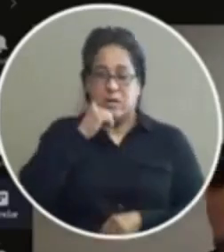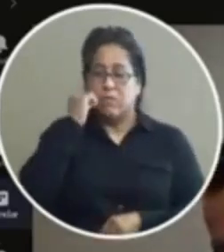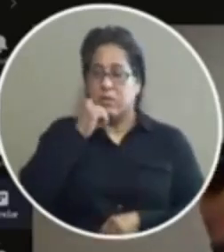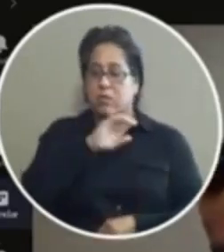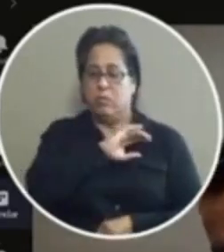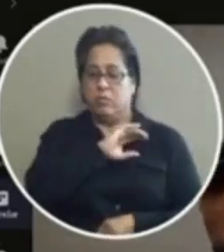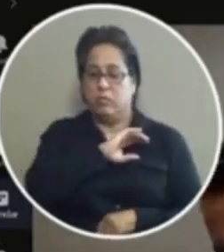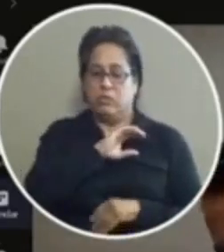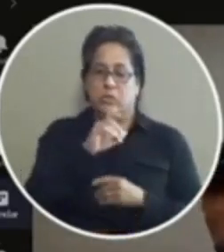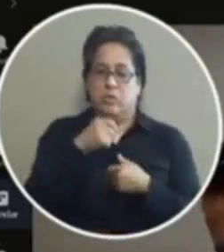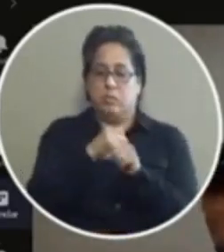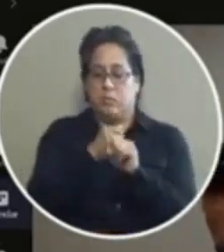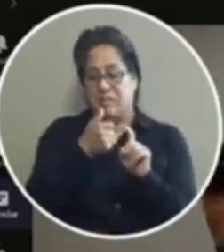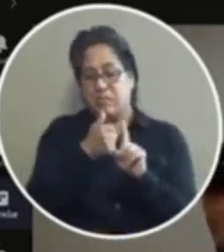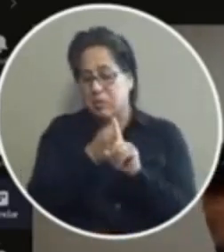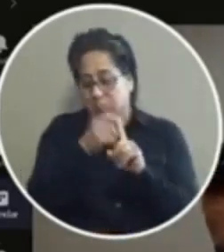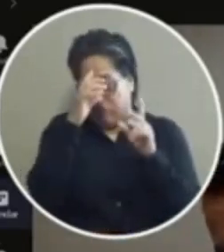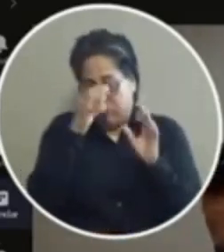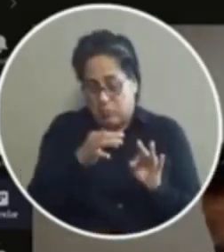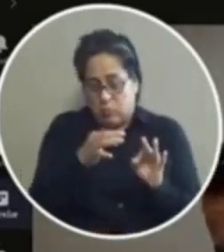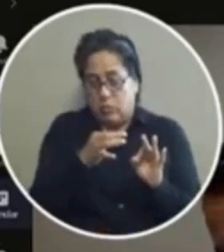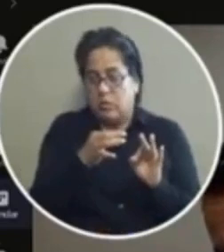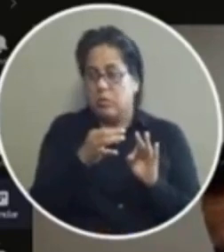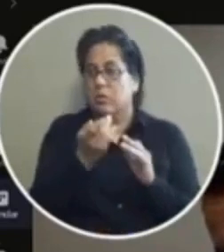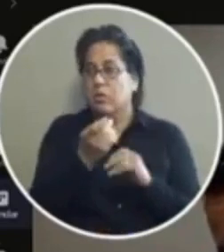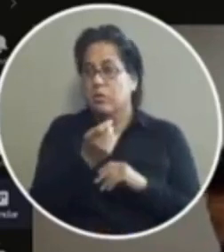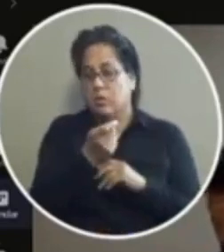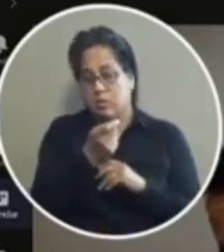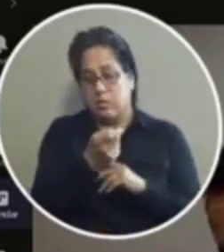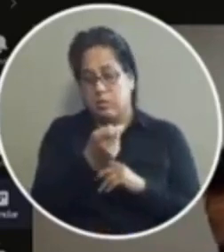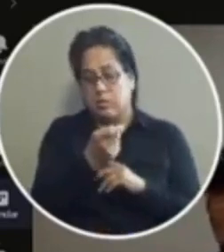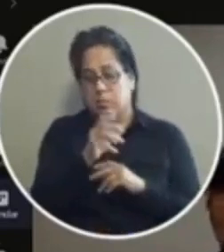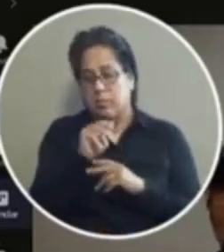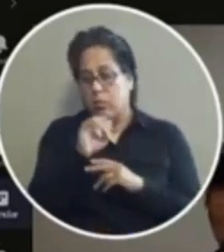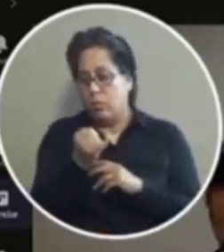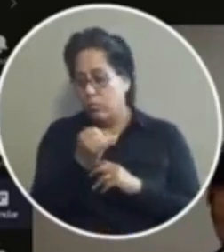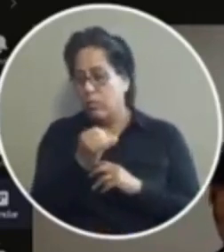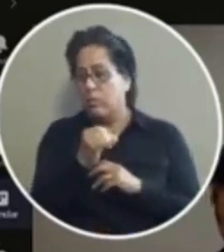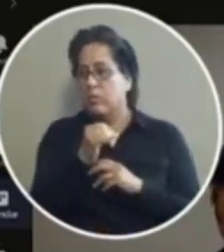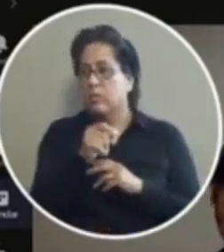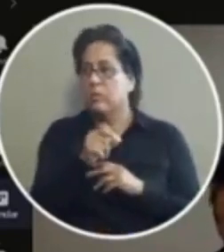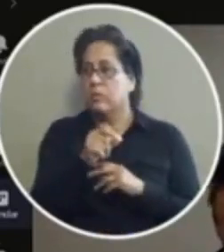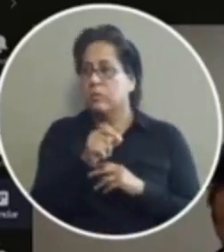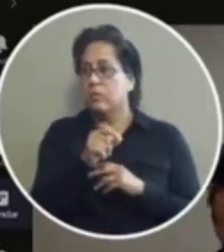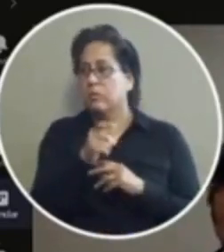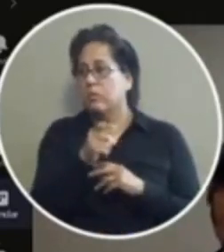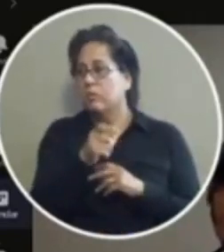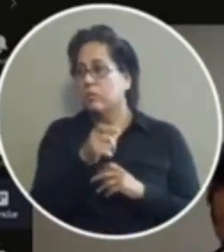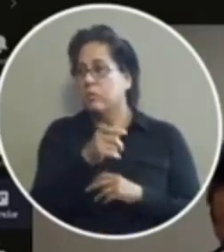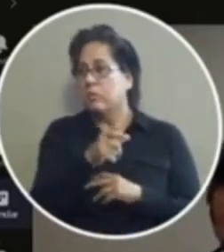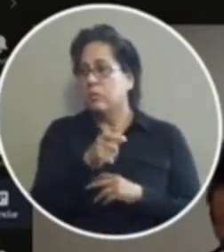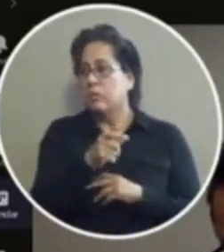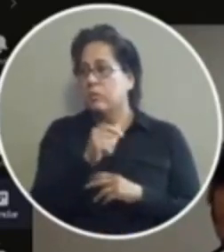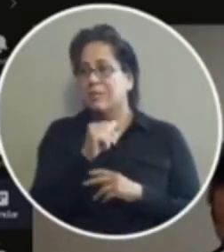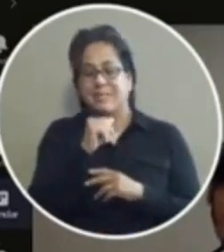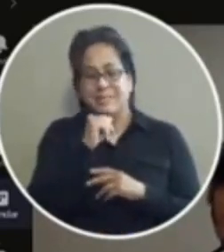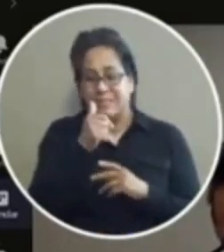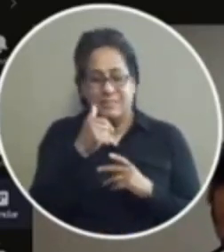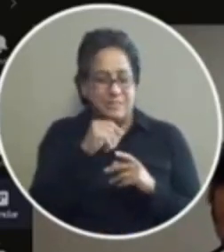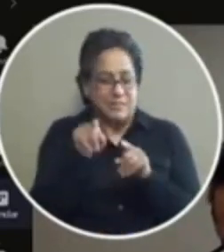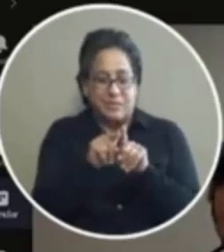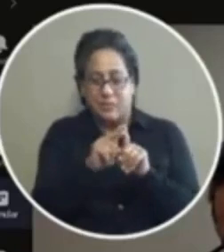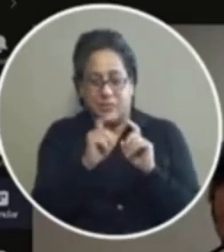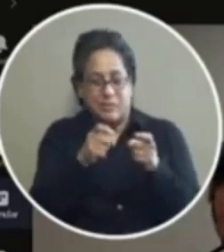make distortionary calls on small amounts of marijuana for instance doesn't even get the